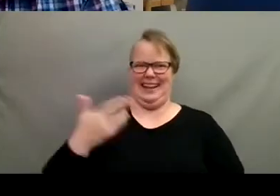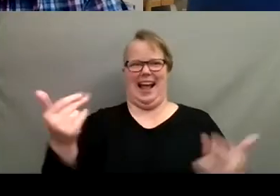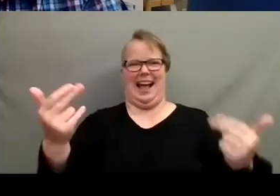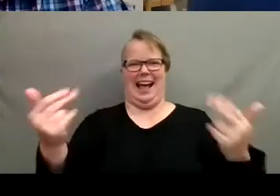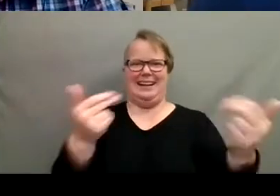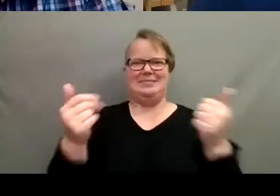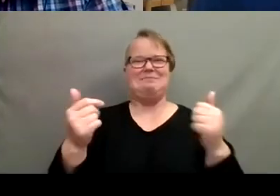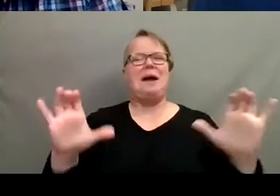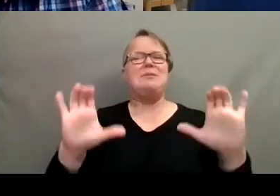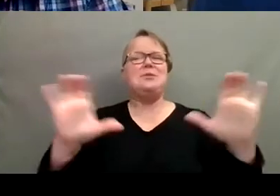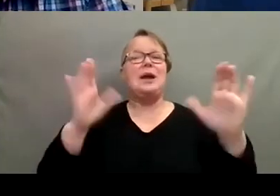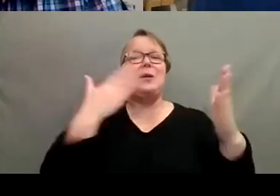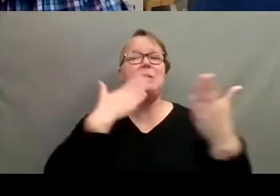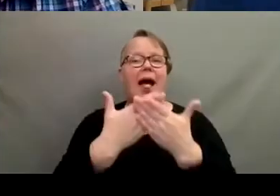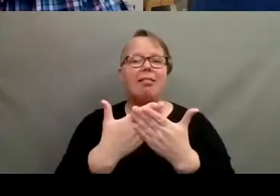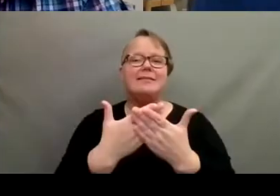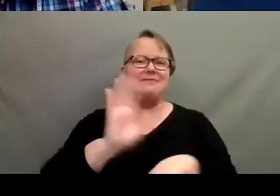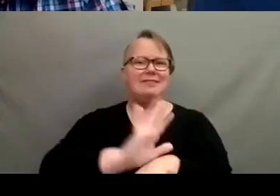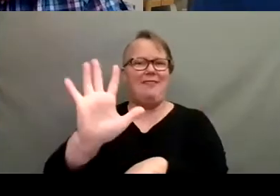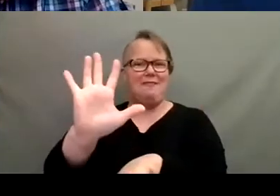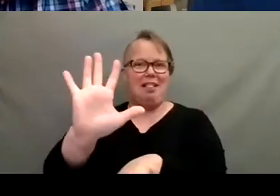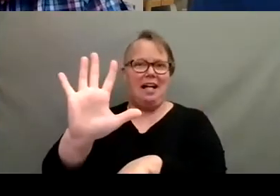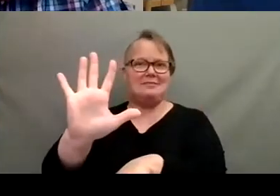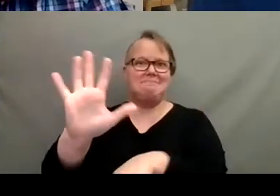I'm doing well. I mean, it's five o'clock.